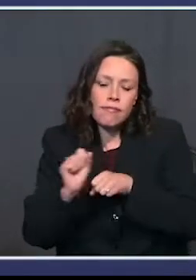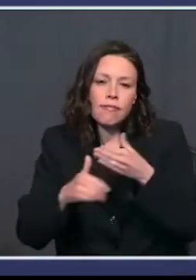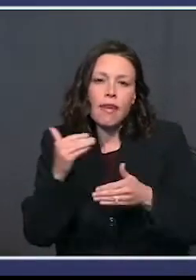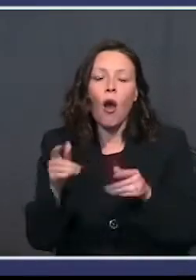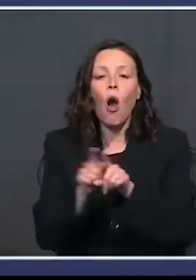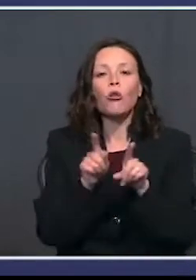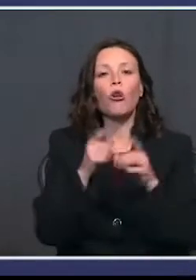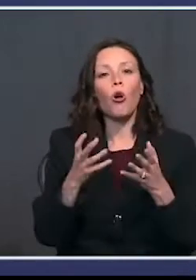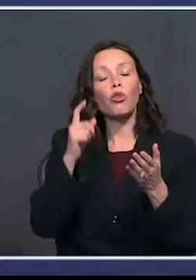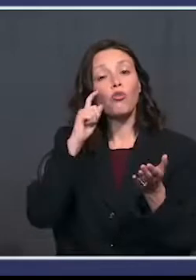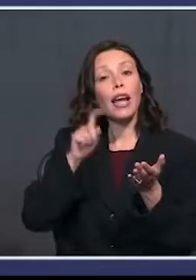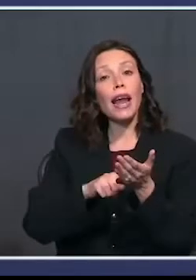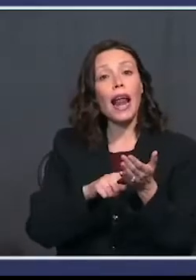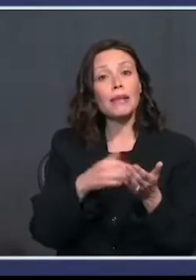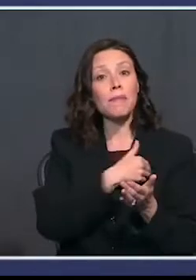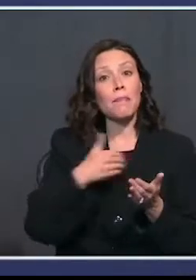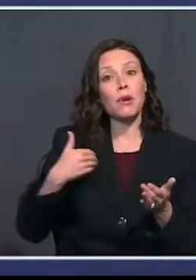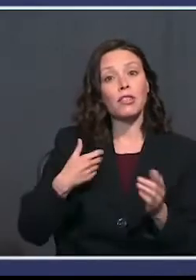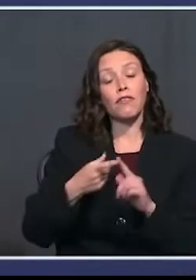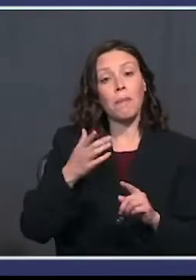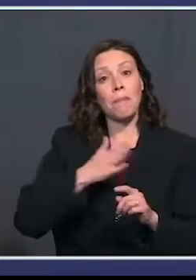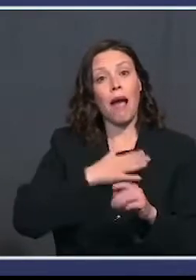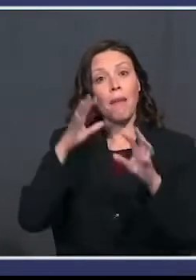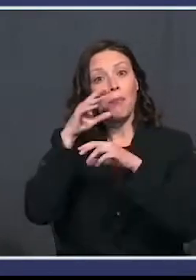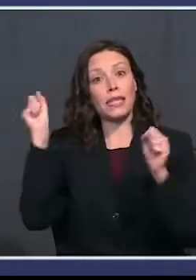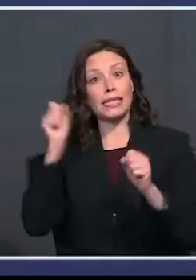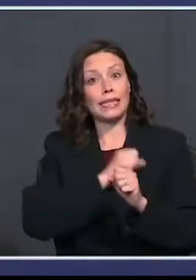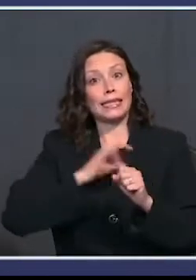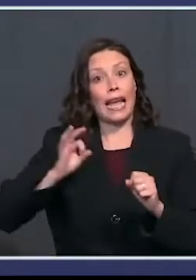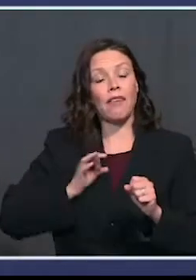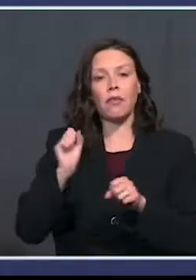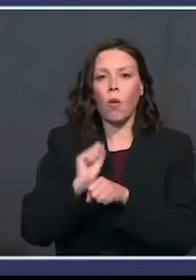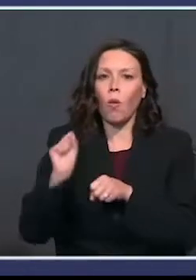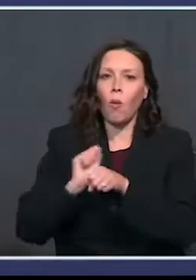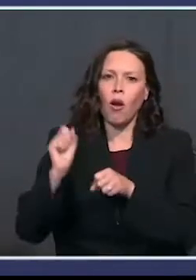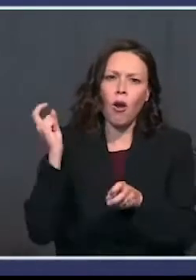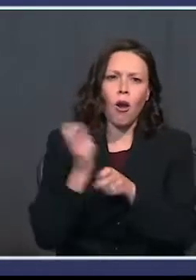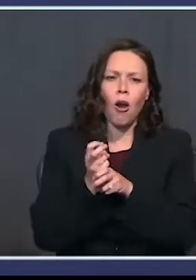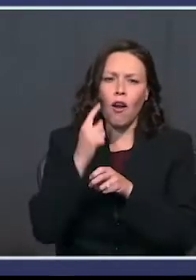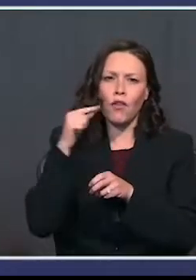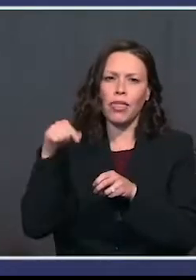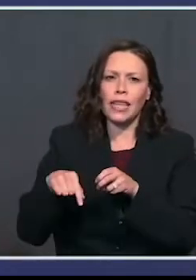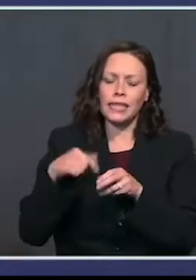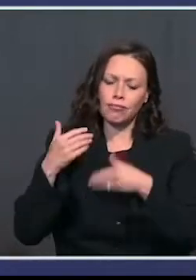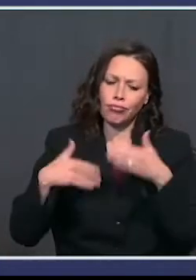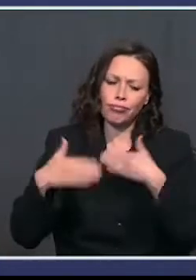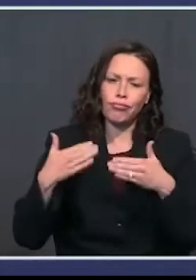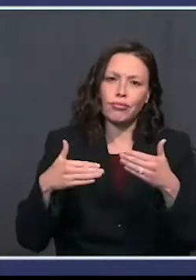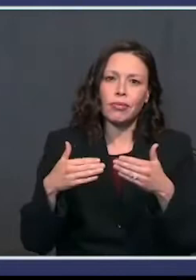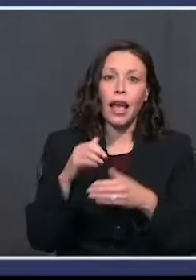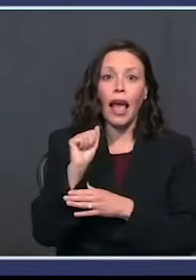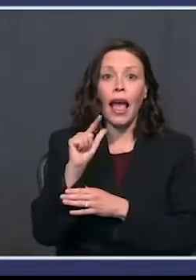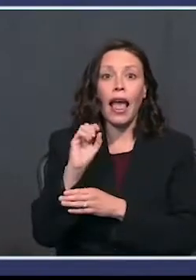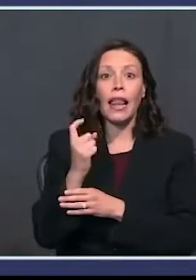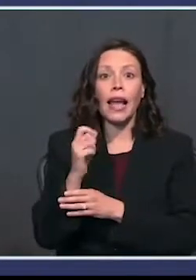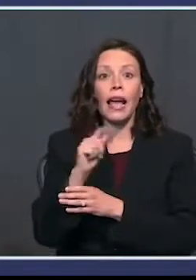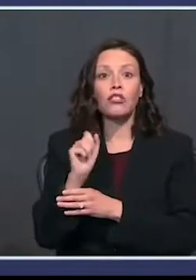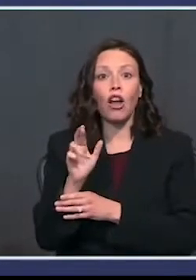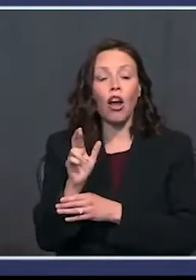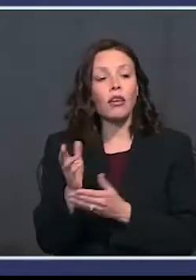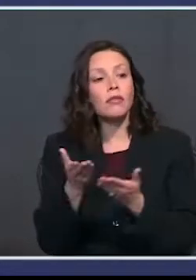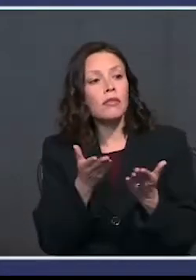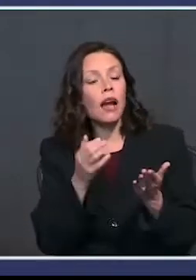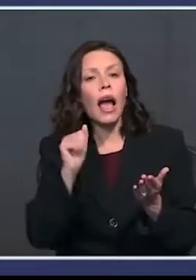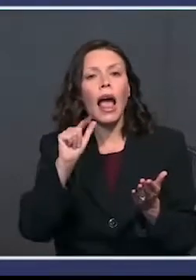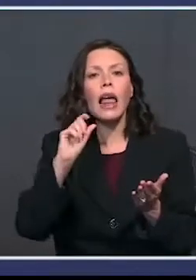recognize members of my administration who have worked tirelessly in this effort. Alex Azar, please, Alex.